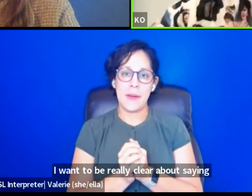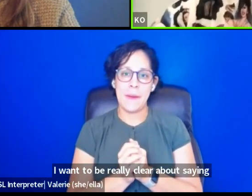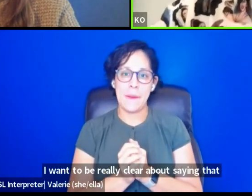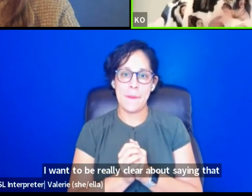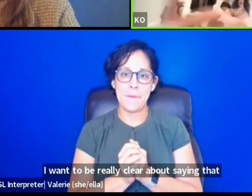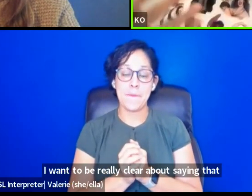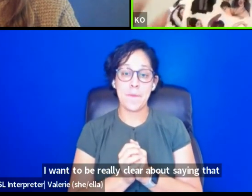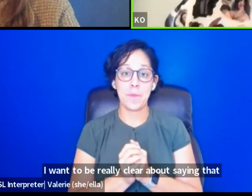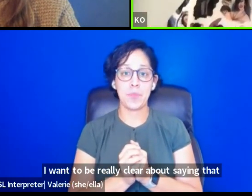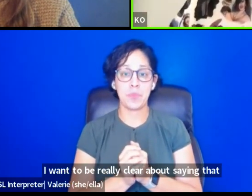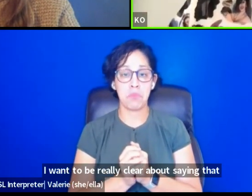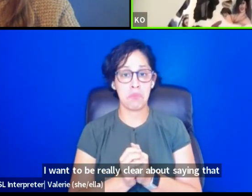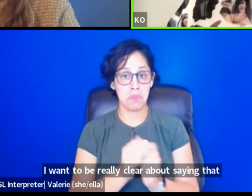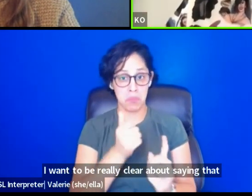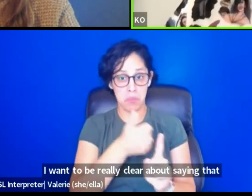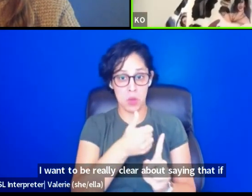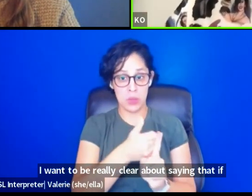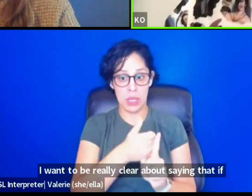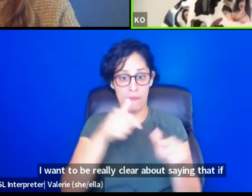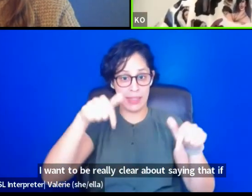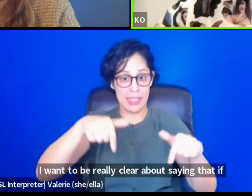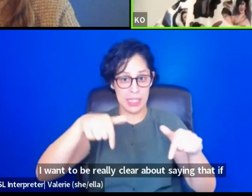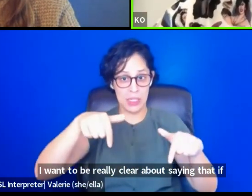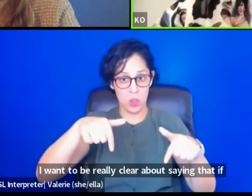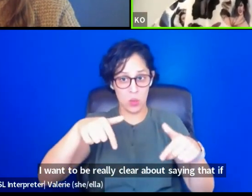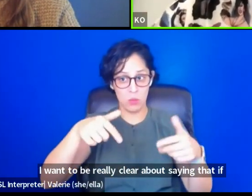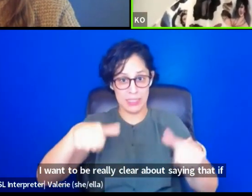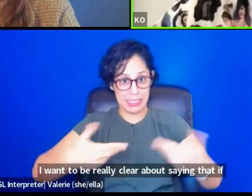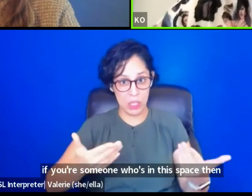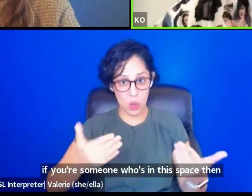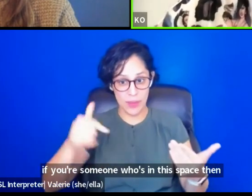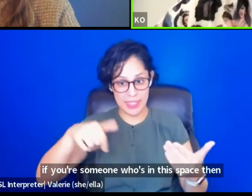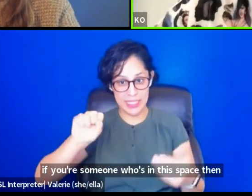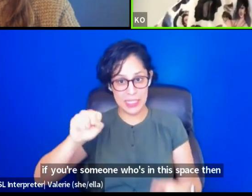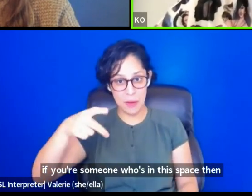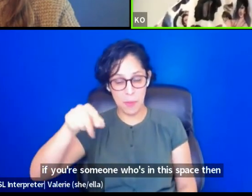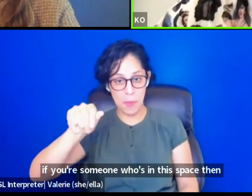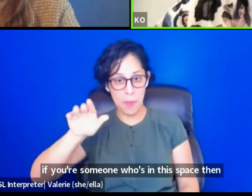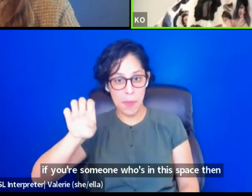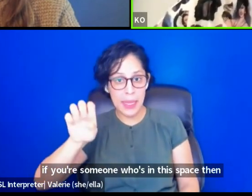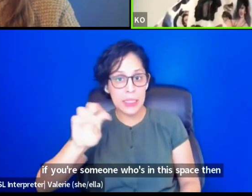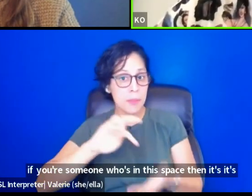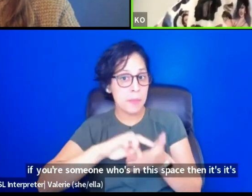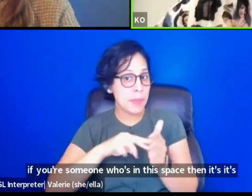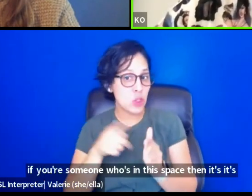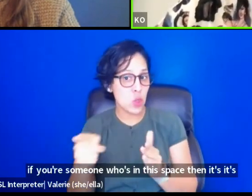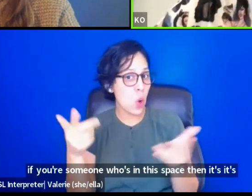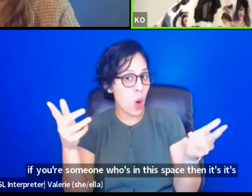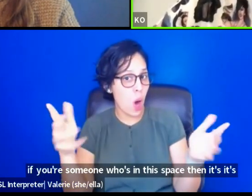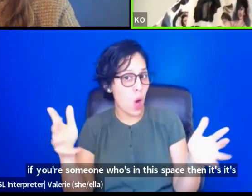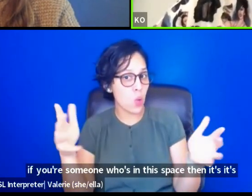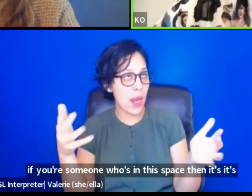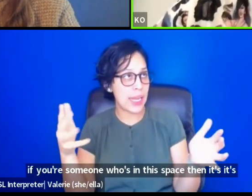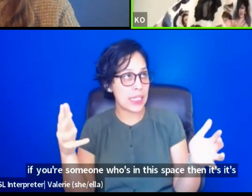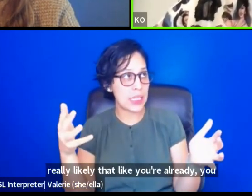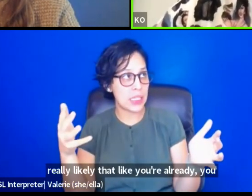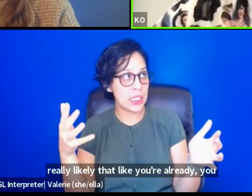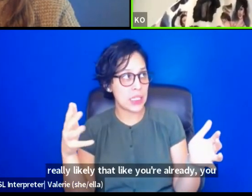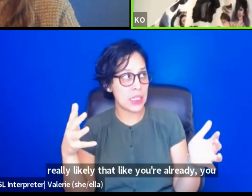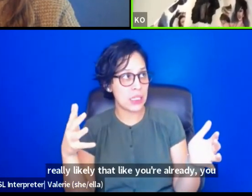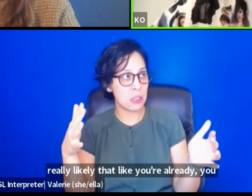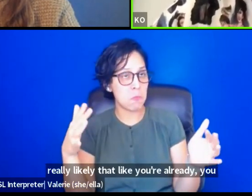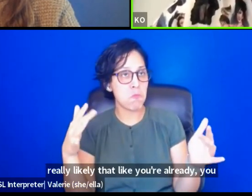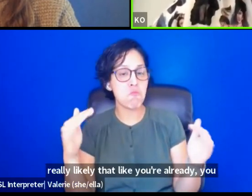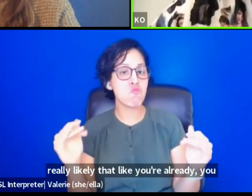if you're someone who's in the space, then it's, it's really likely that like, you're already, you're leveling